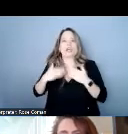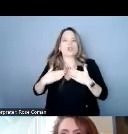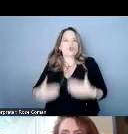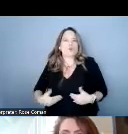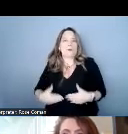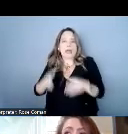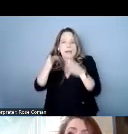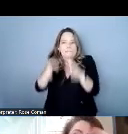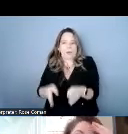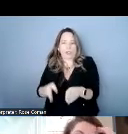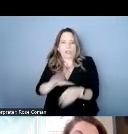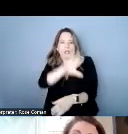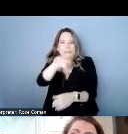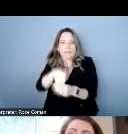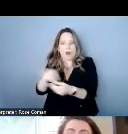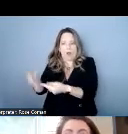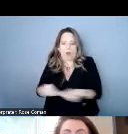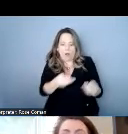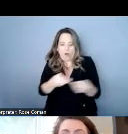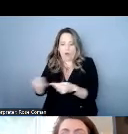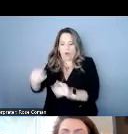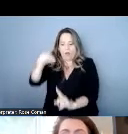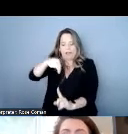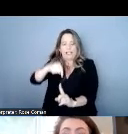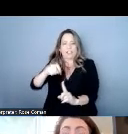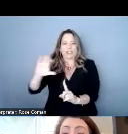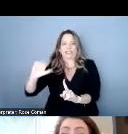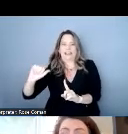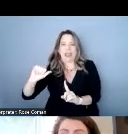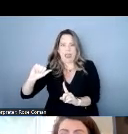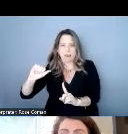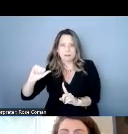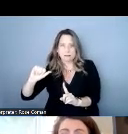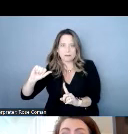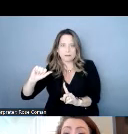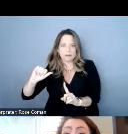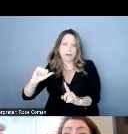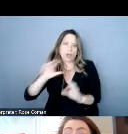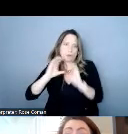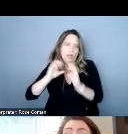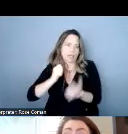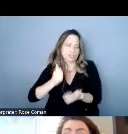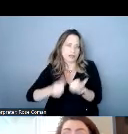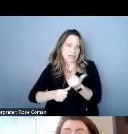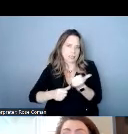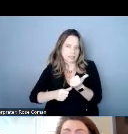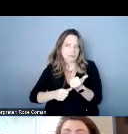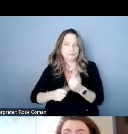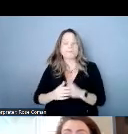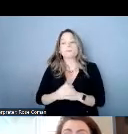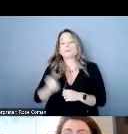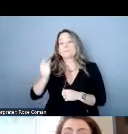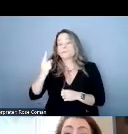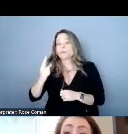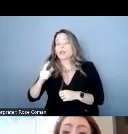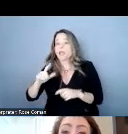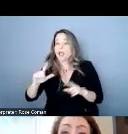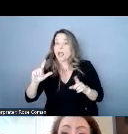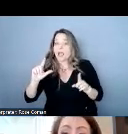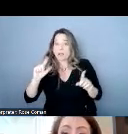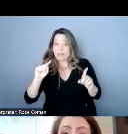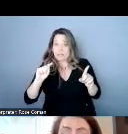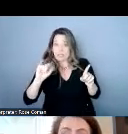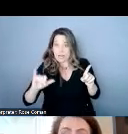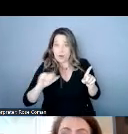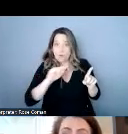as a ca with ip relay unlike the tty you could have a human